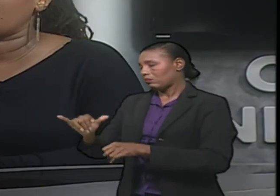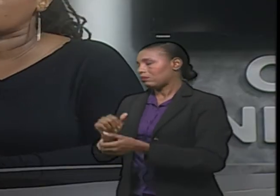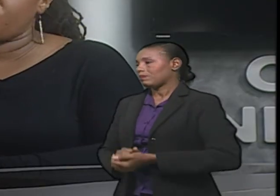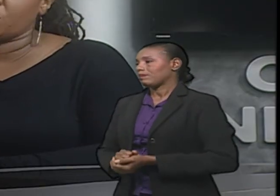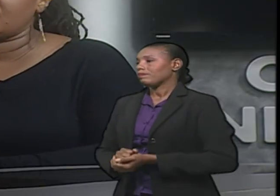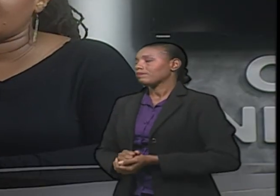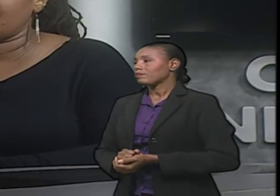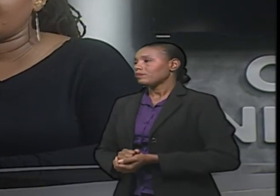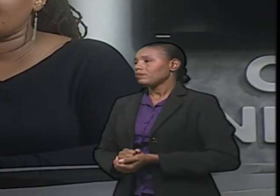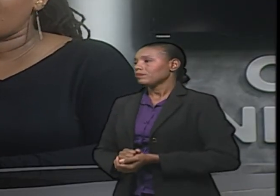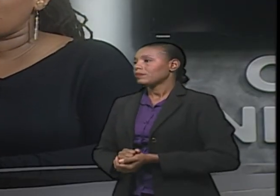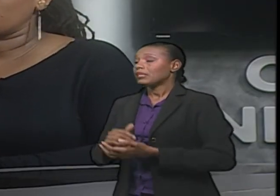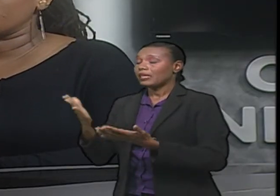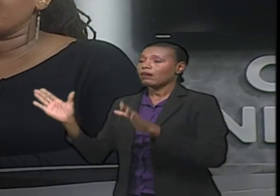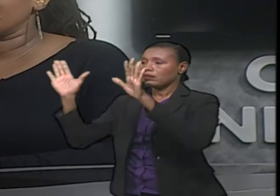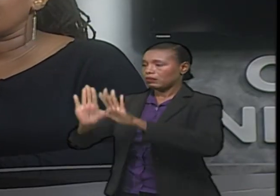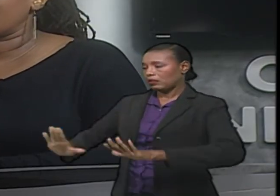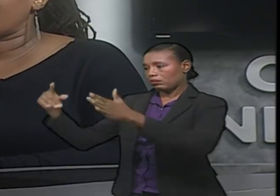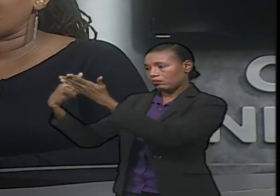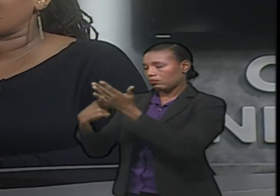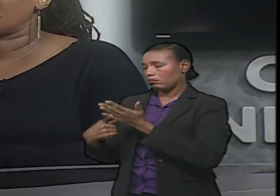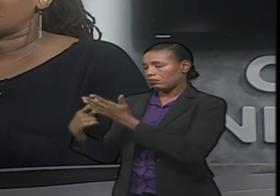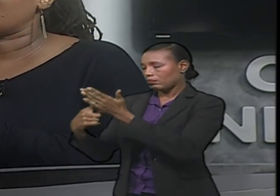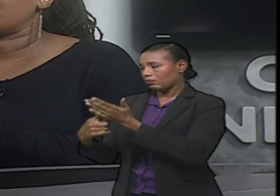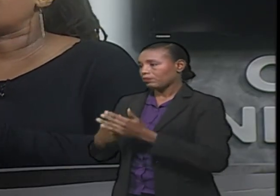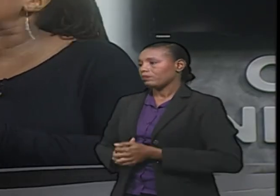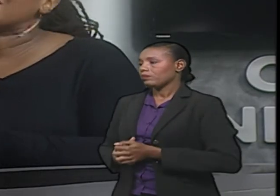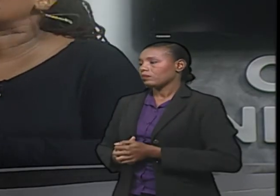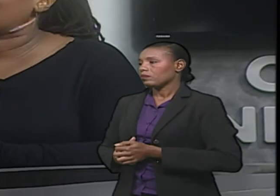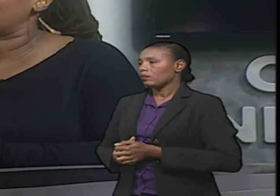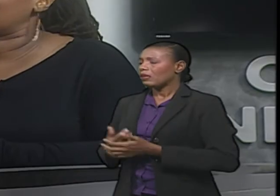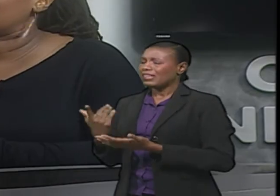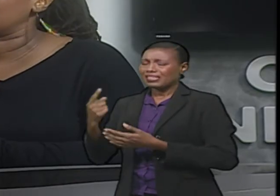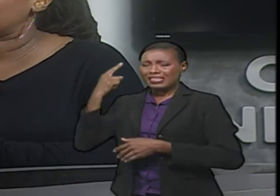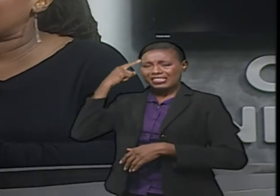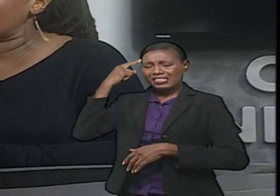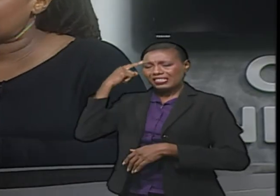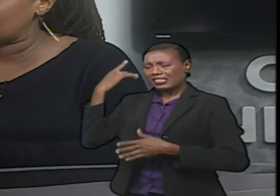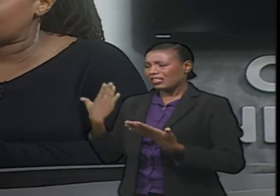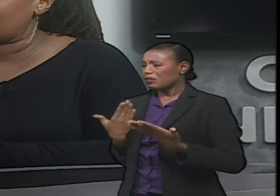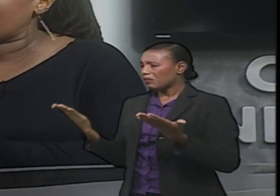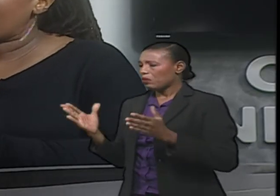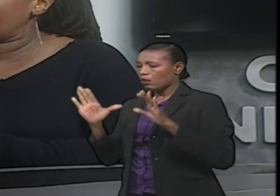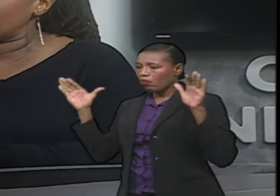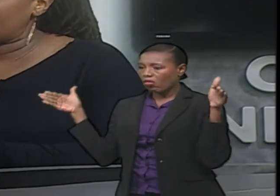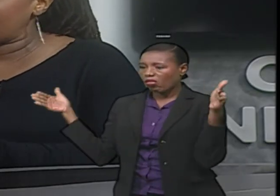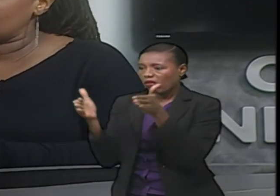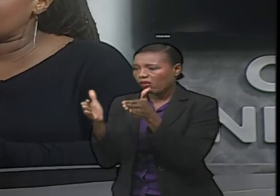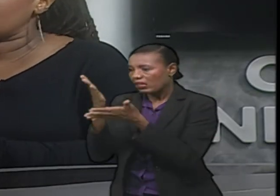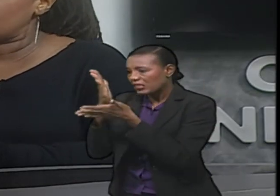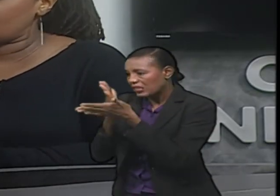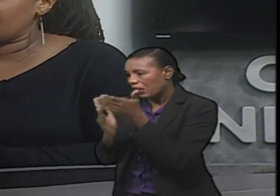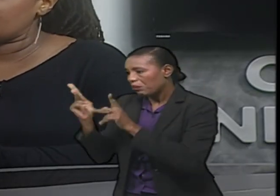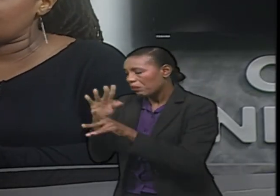table for Sunday because we, it doesn't make sense to be exclusive and to only have